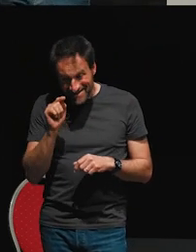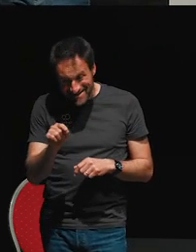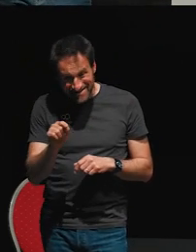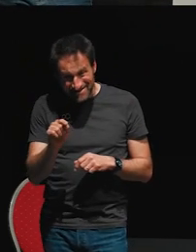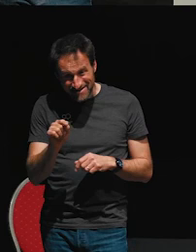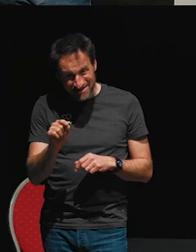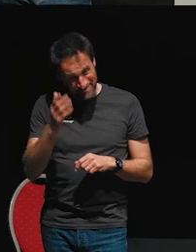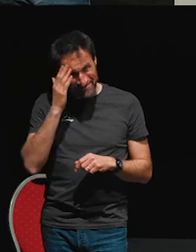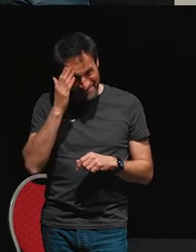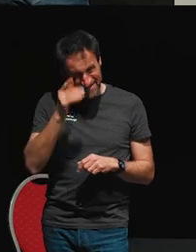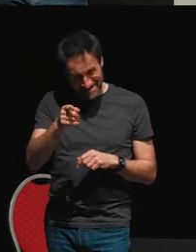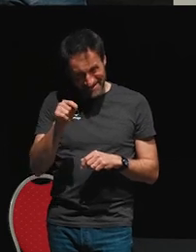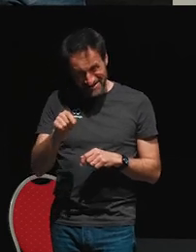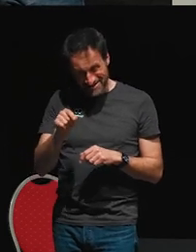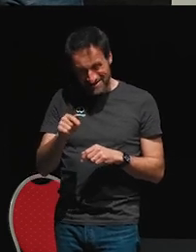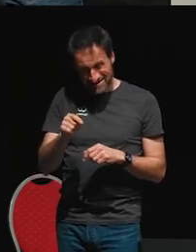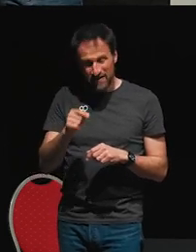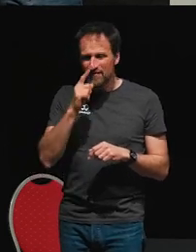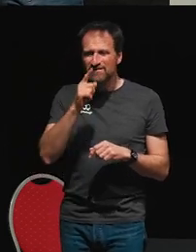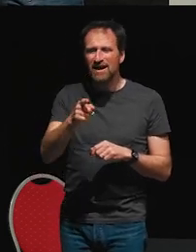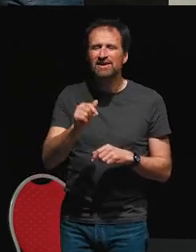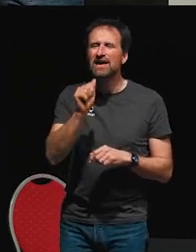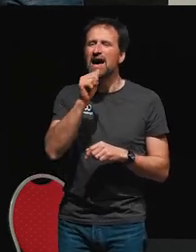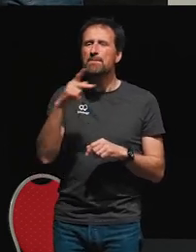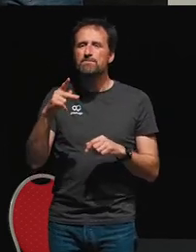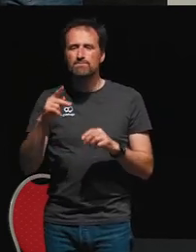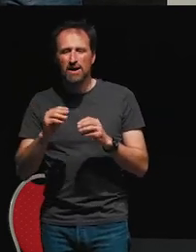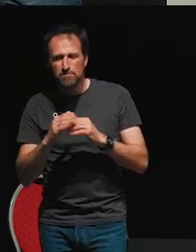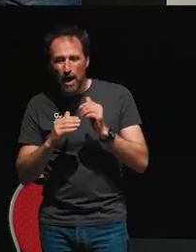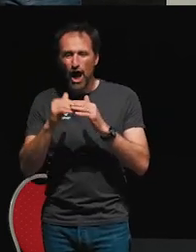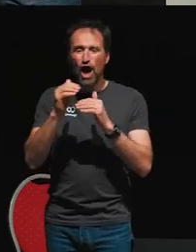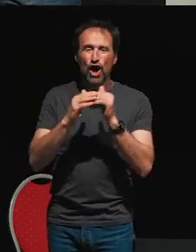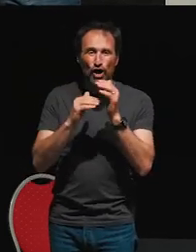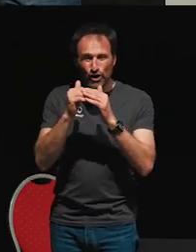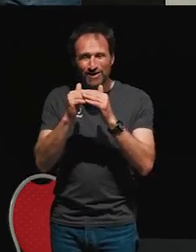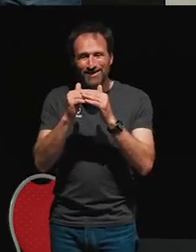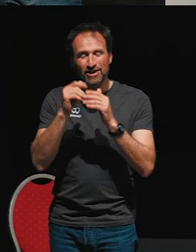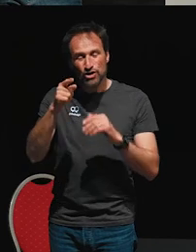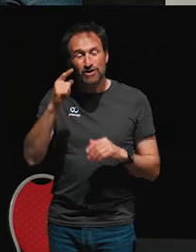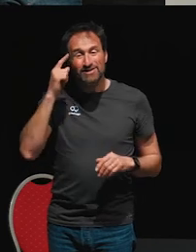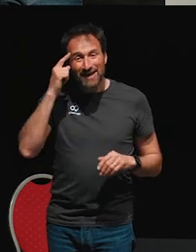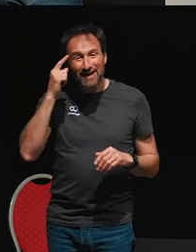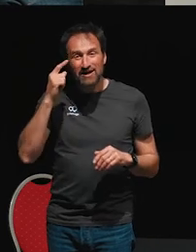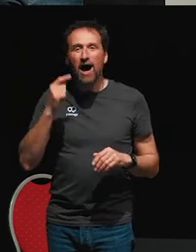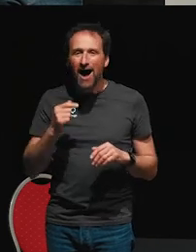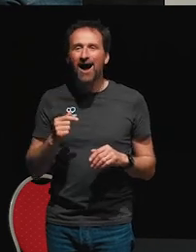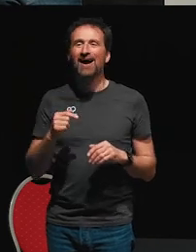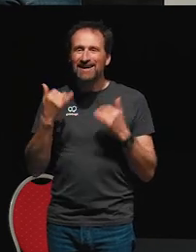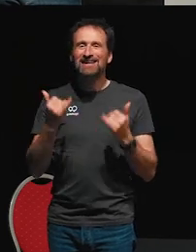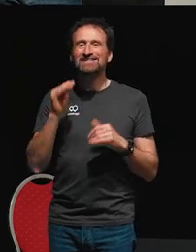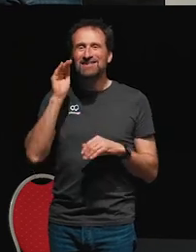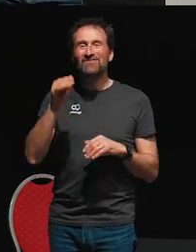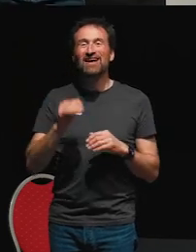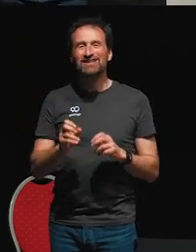Do you know that moment in building an app that you start to believe it's going to be okay?